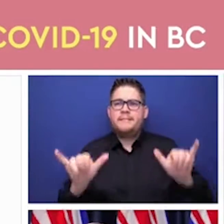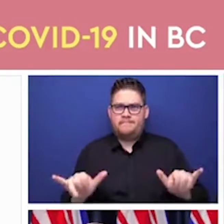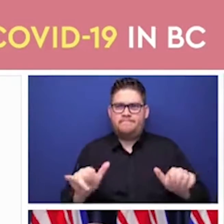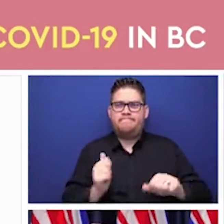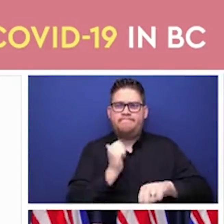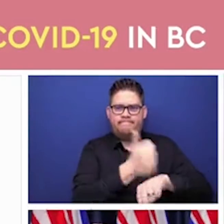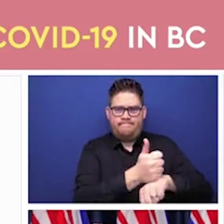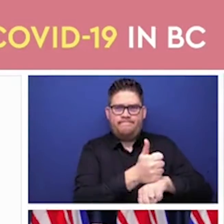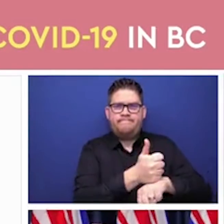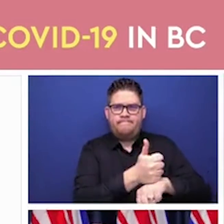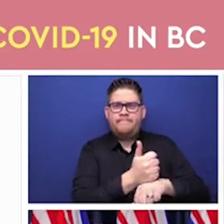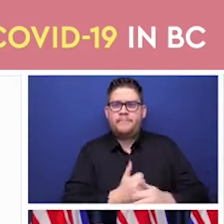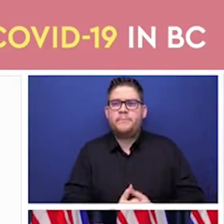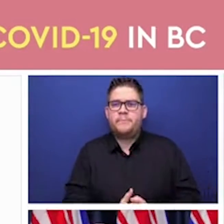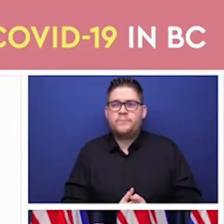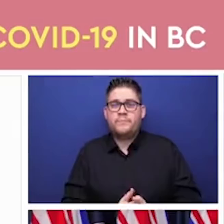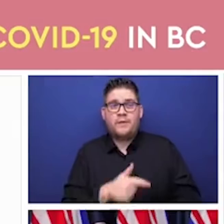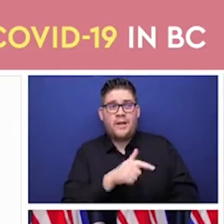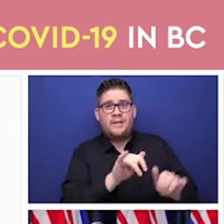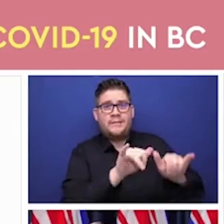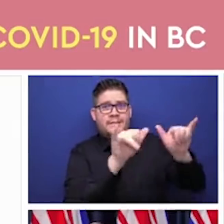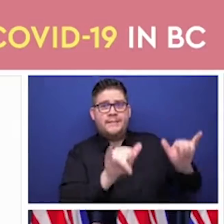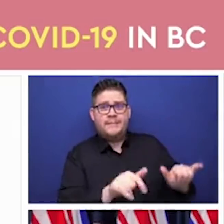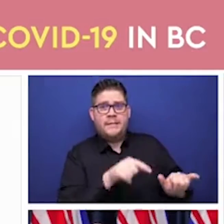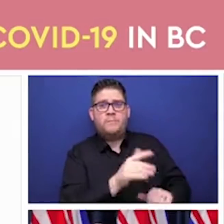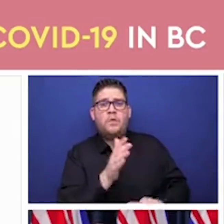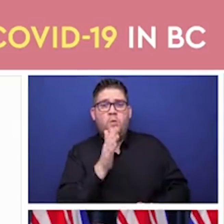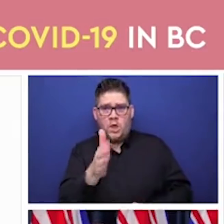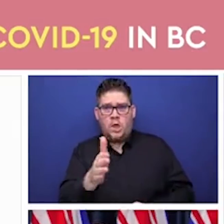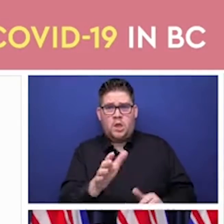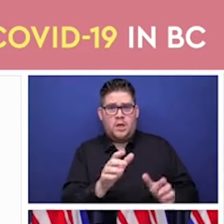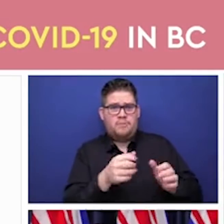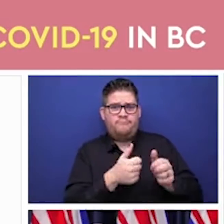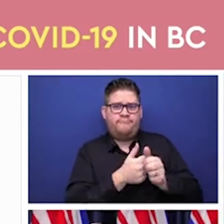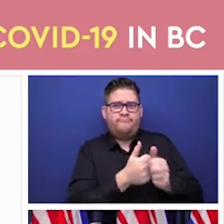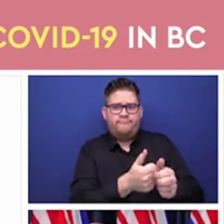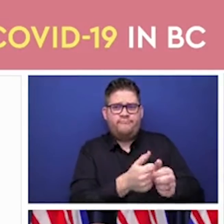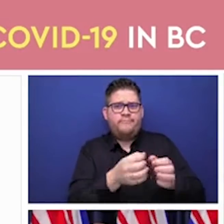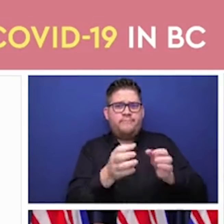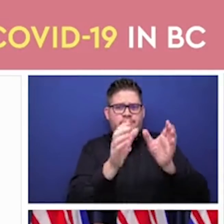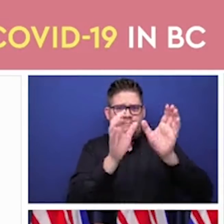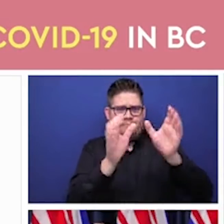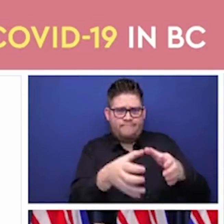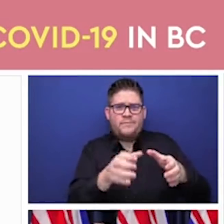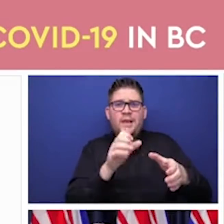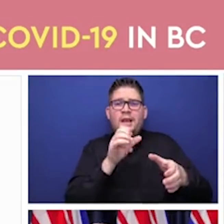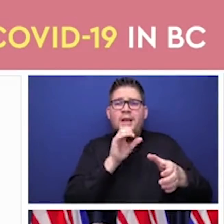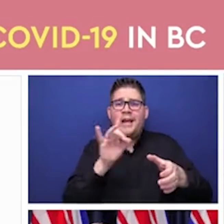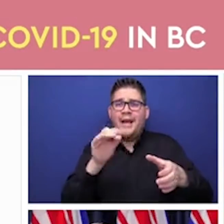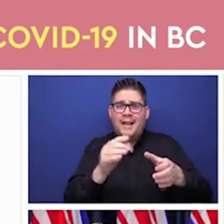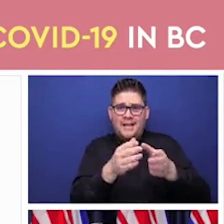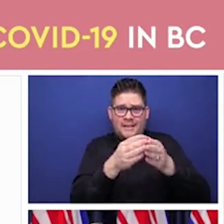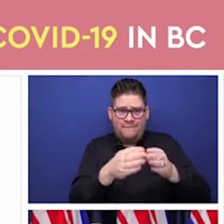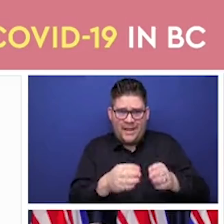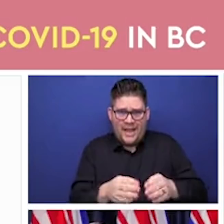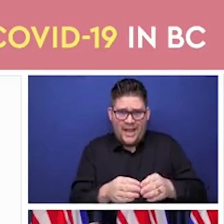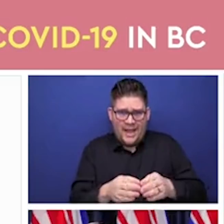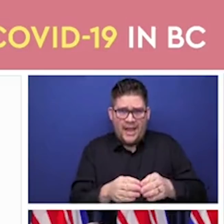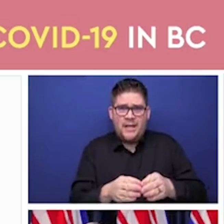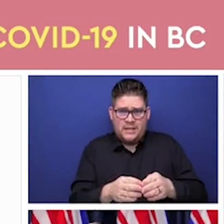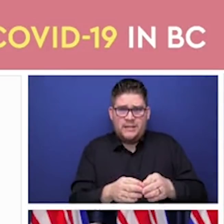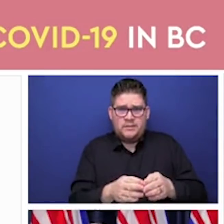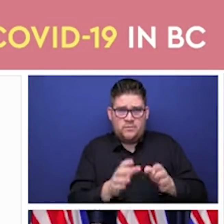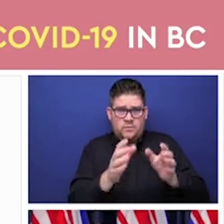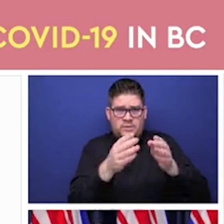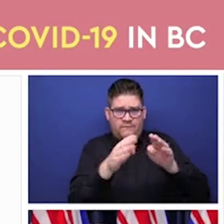subgroups based on their year of birth and their corresponding age. In order to not overwhelm our call centres right